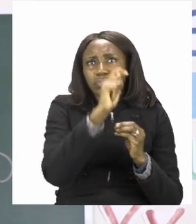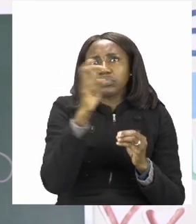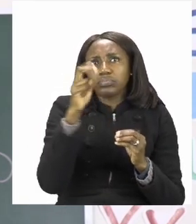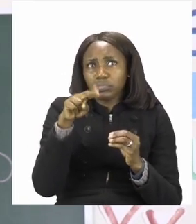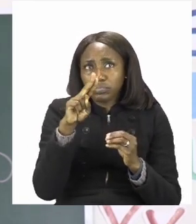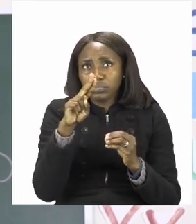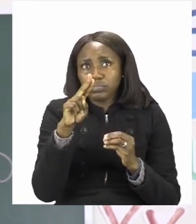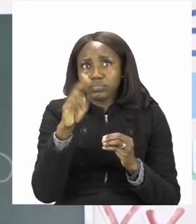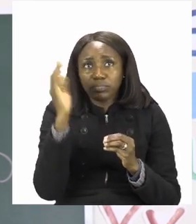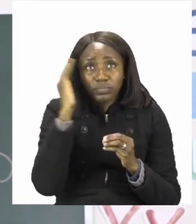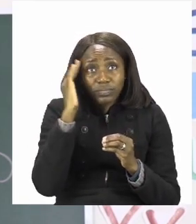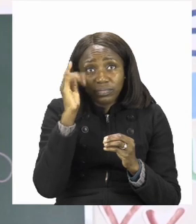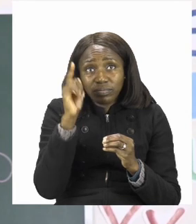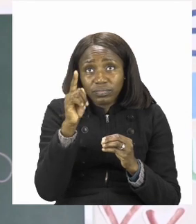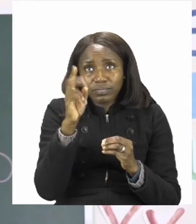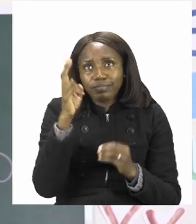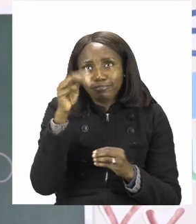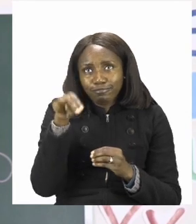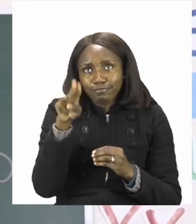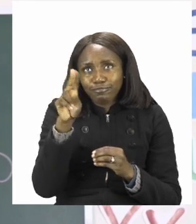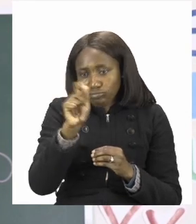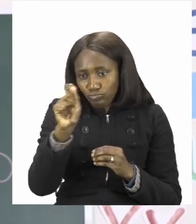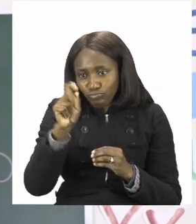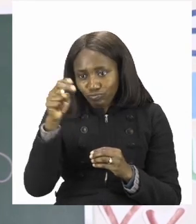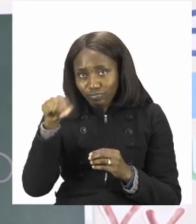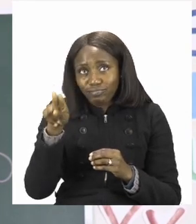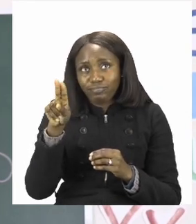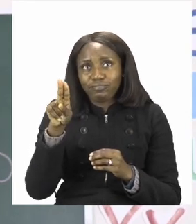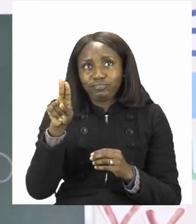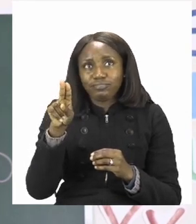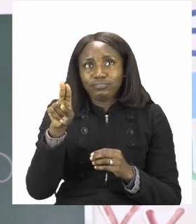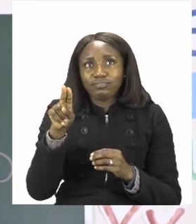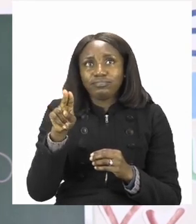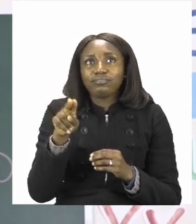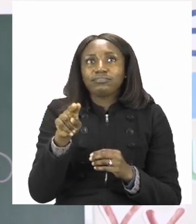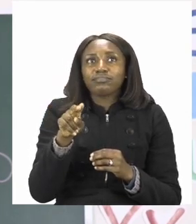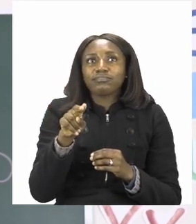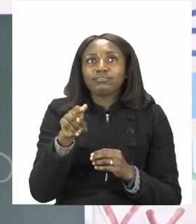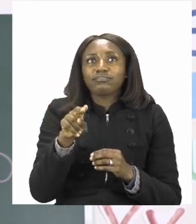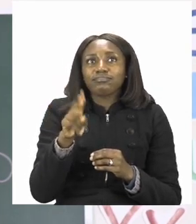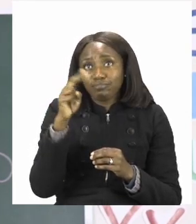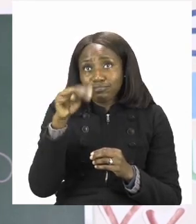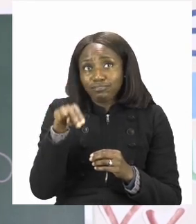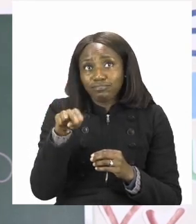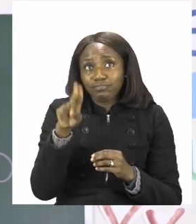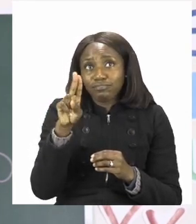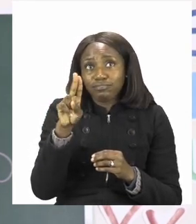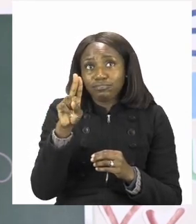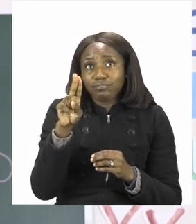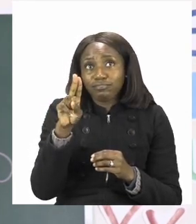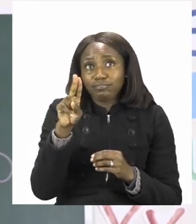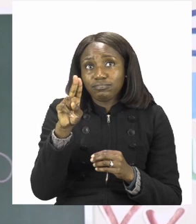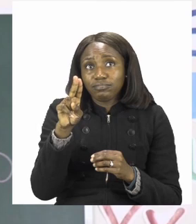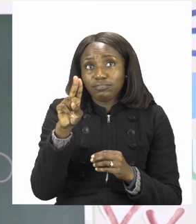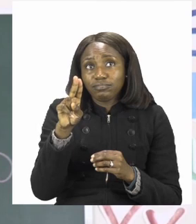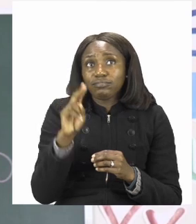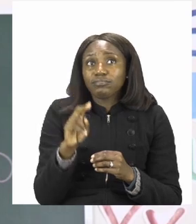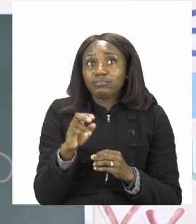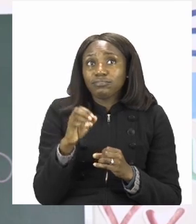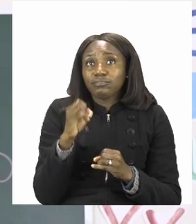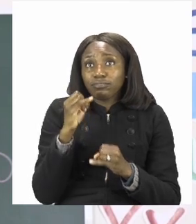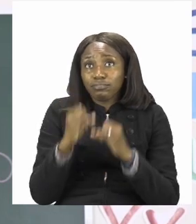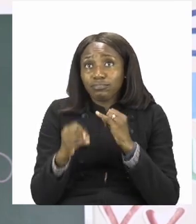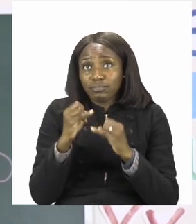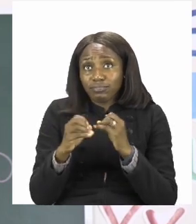know that this is our unit. So all the first numbers in a digit, two digit